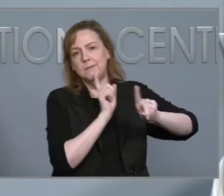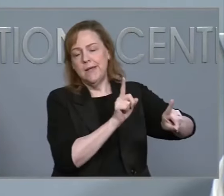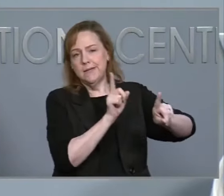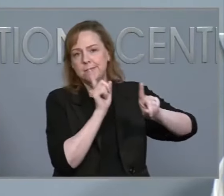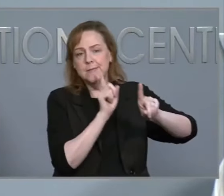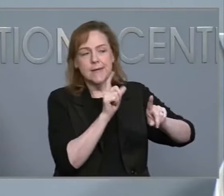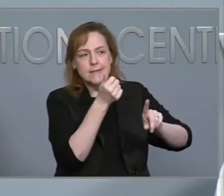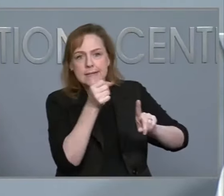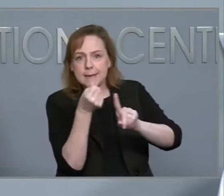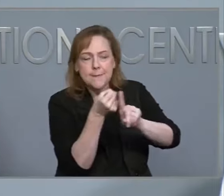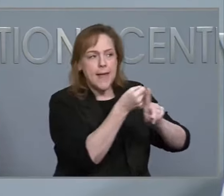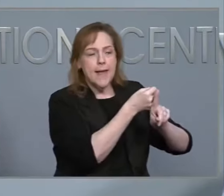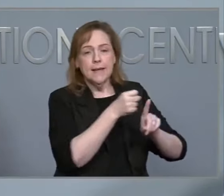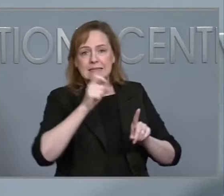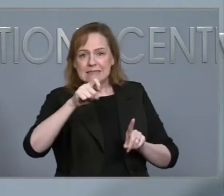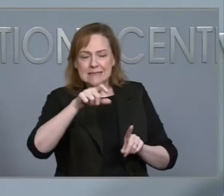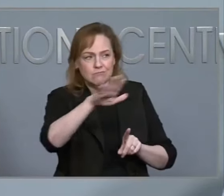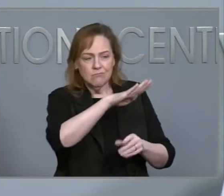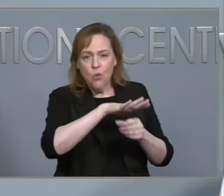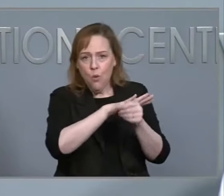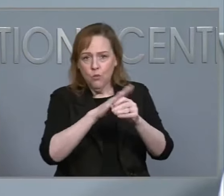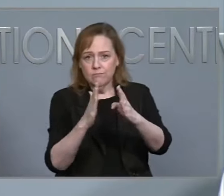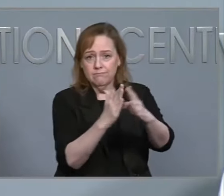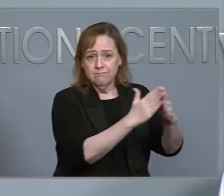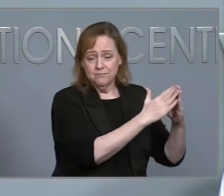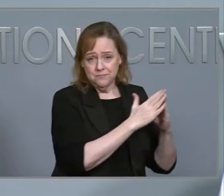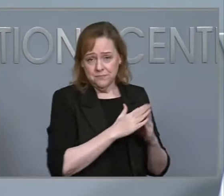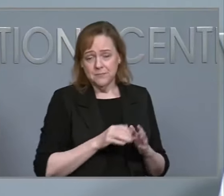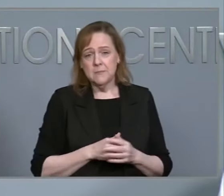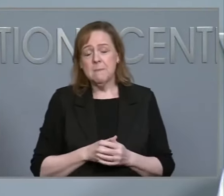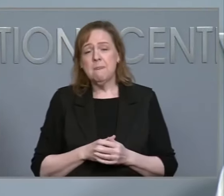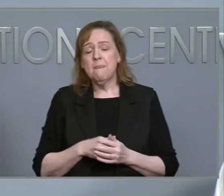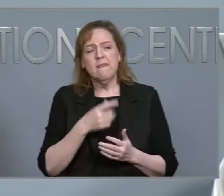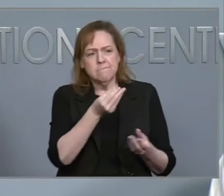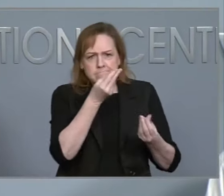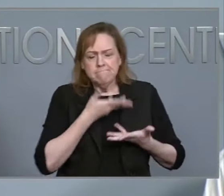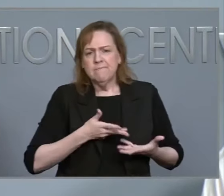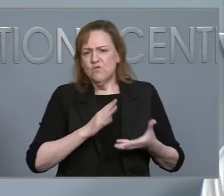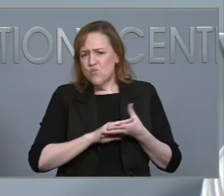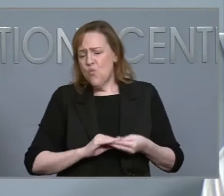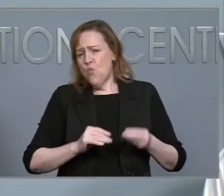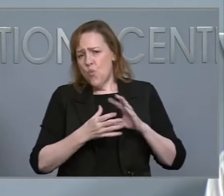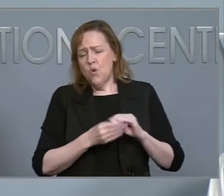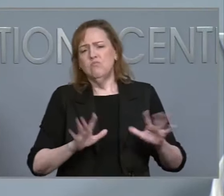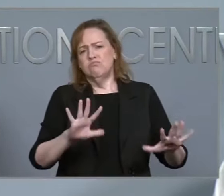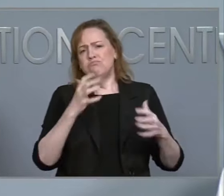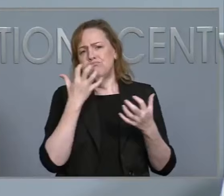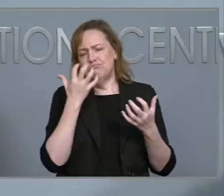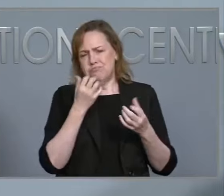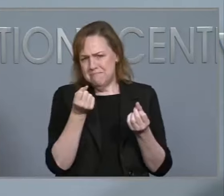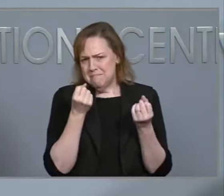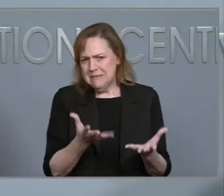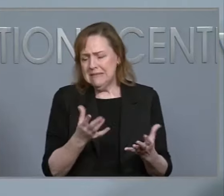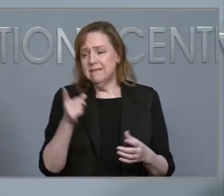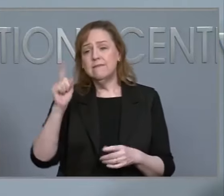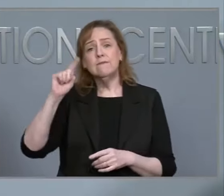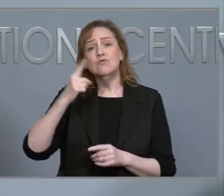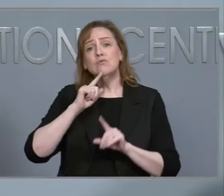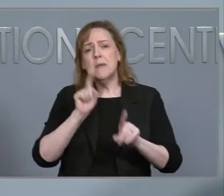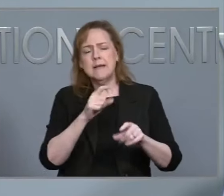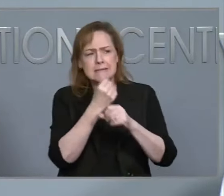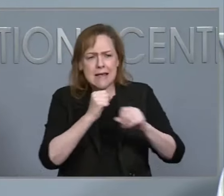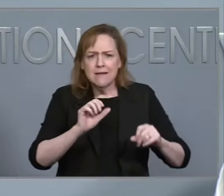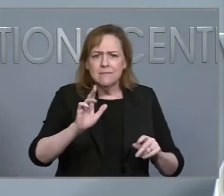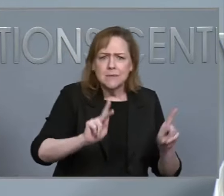need of our local jurisdictions. There are stories after stories of actions taken by our first responders to save lives and to